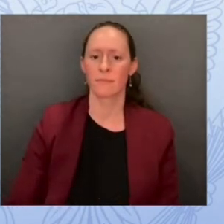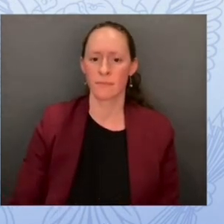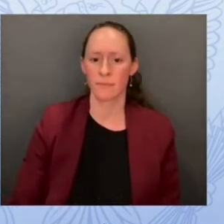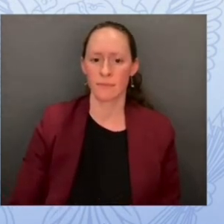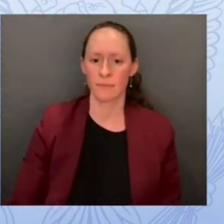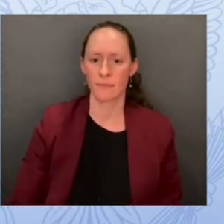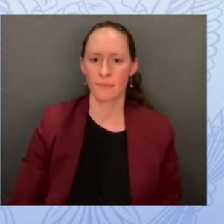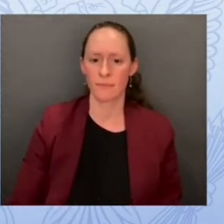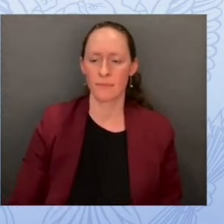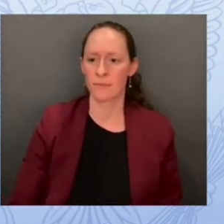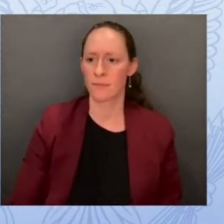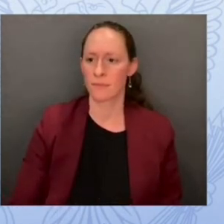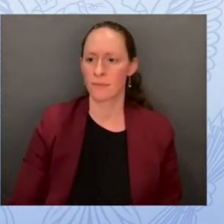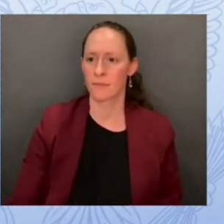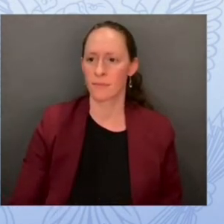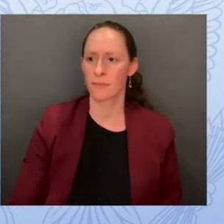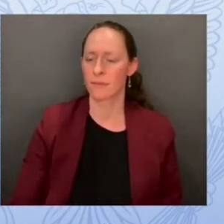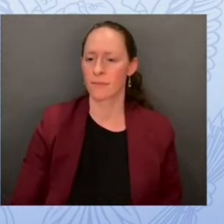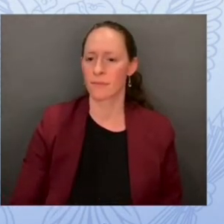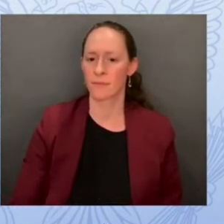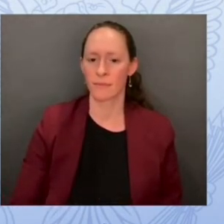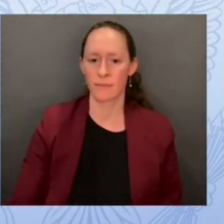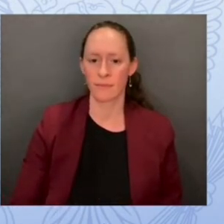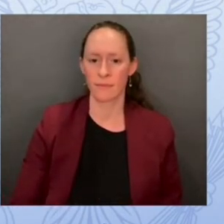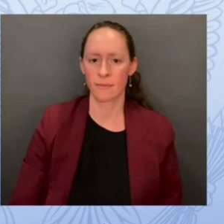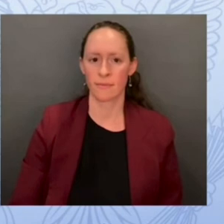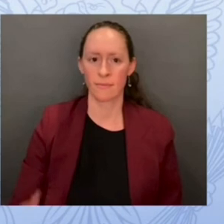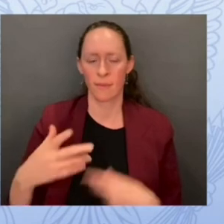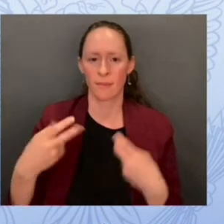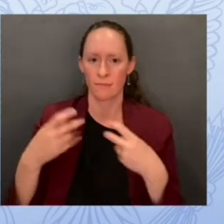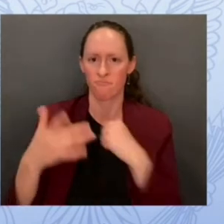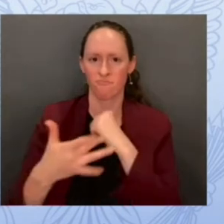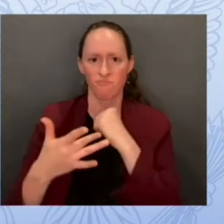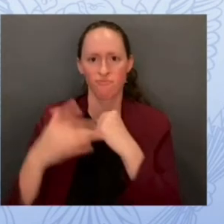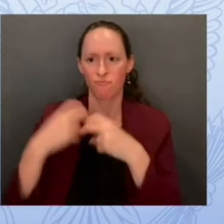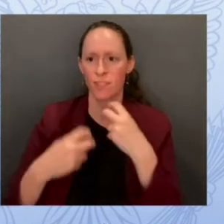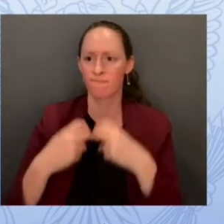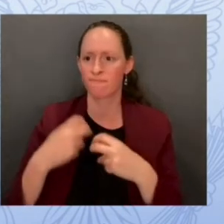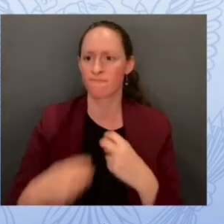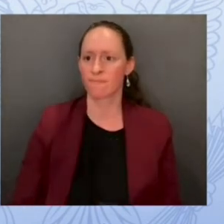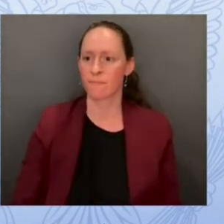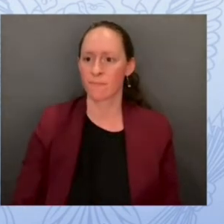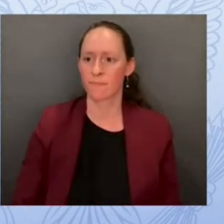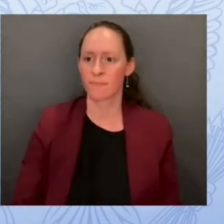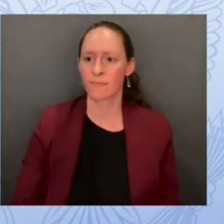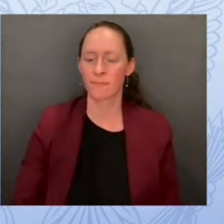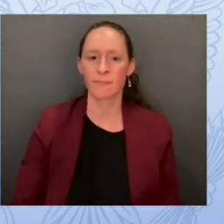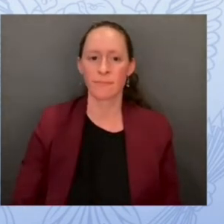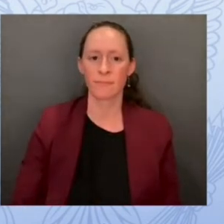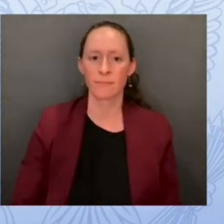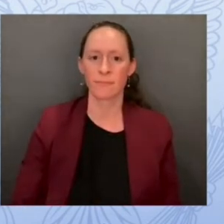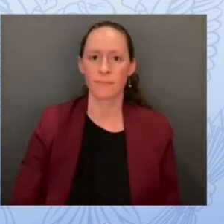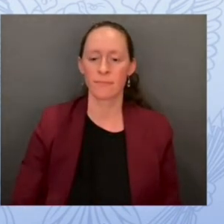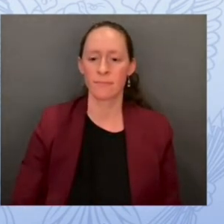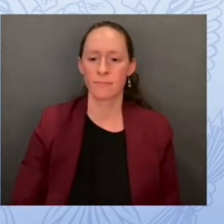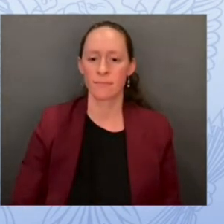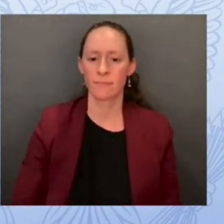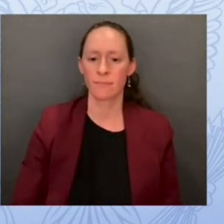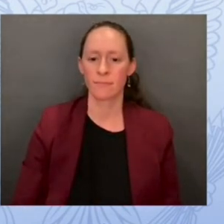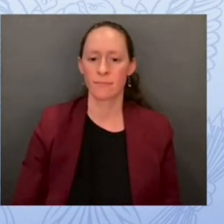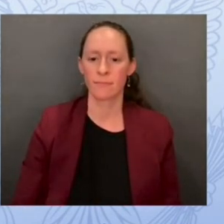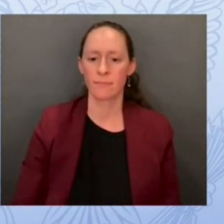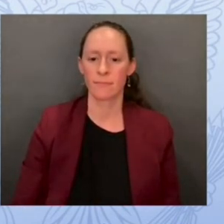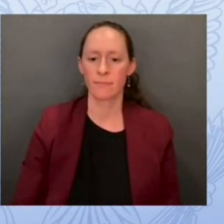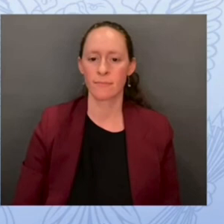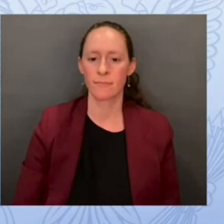uh the flow of data we were able to detect an attempt at exfiltrating information from our system